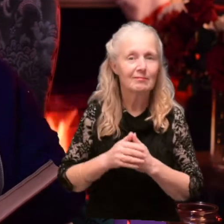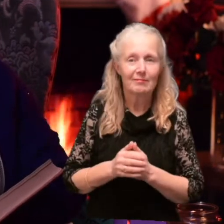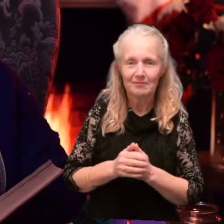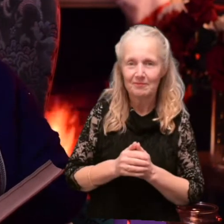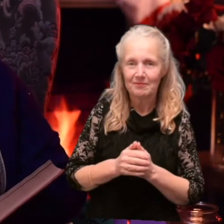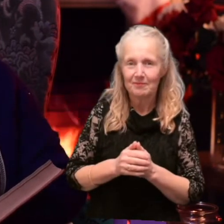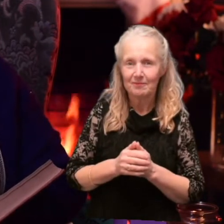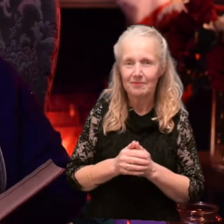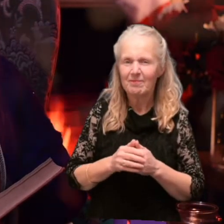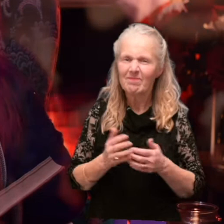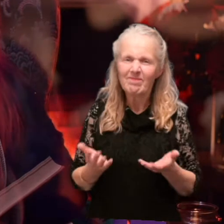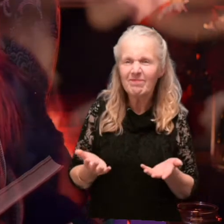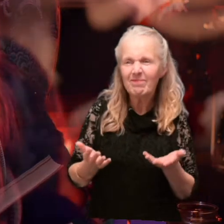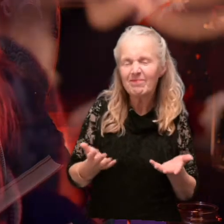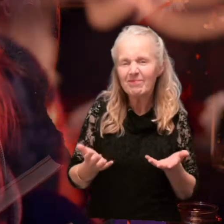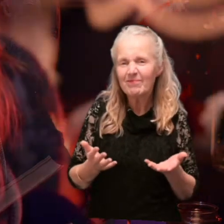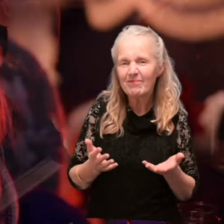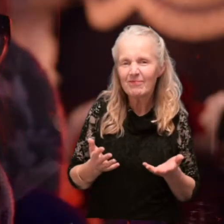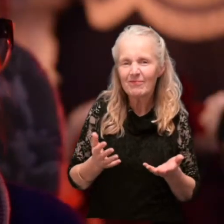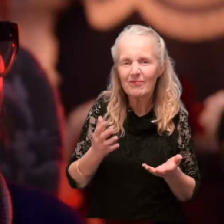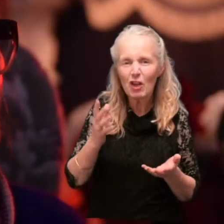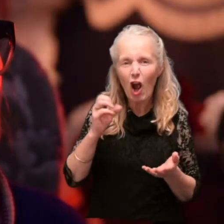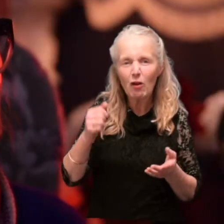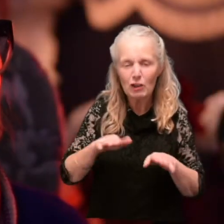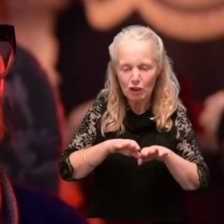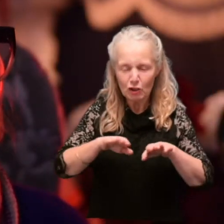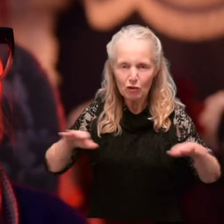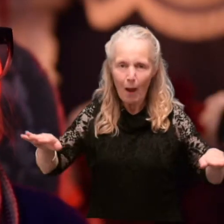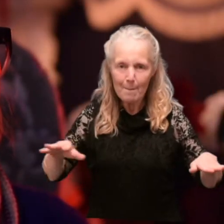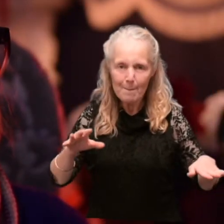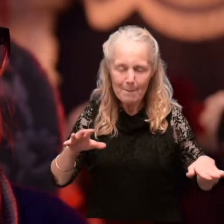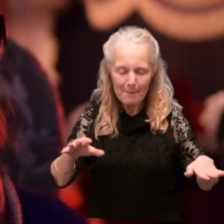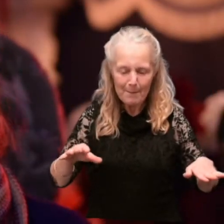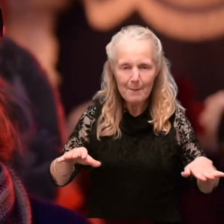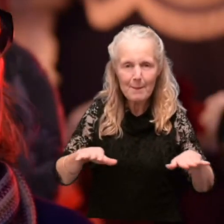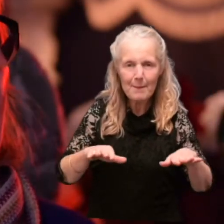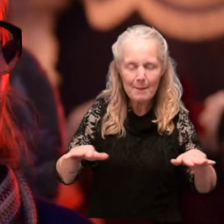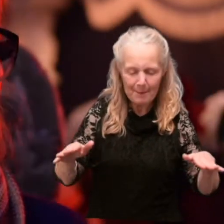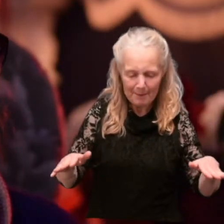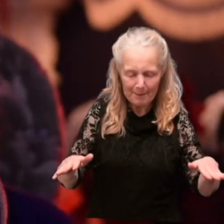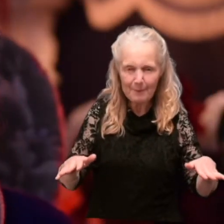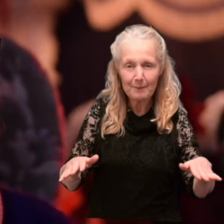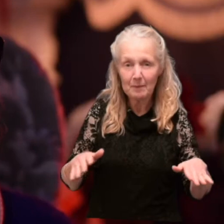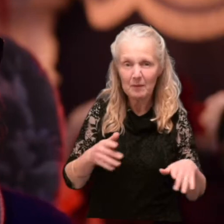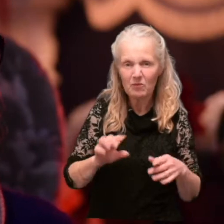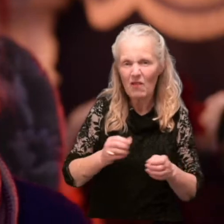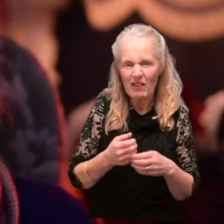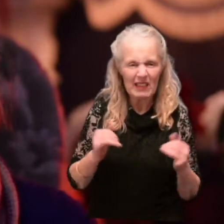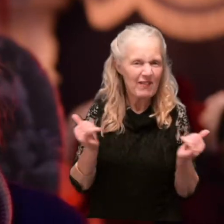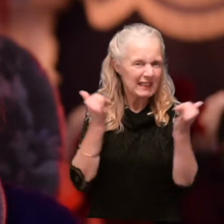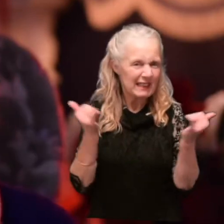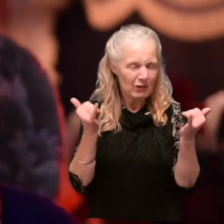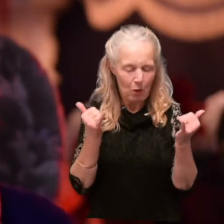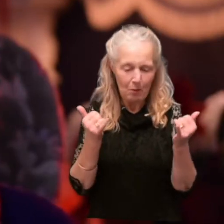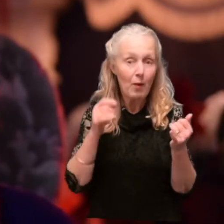Besides, the orange four mica tabletop wasn't very festive so it would make a difference, she